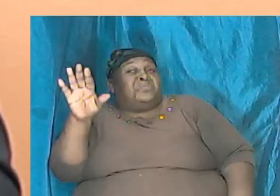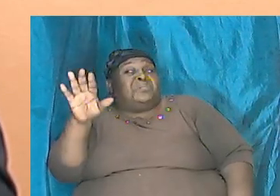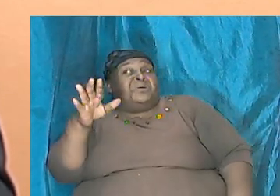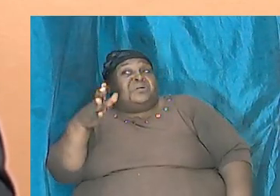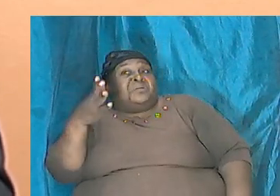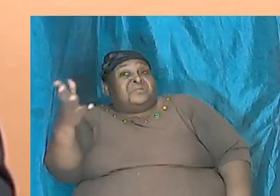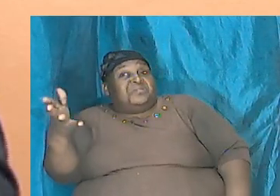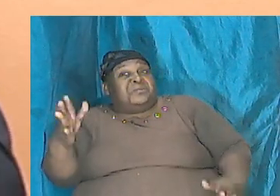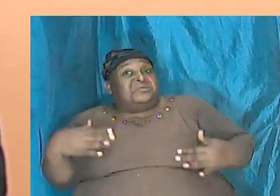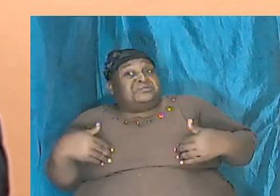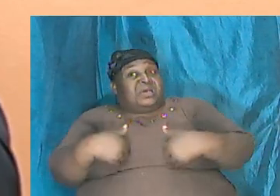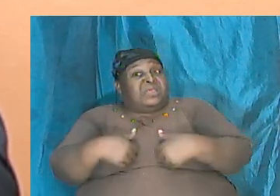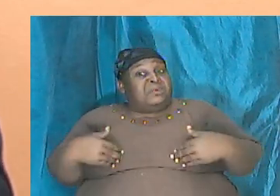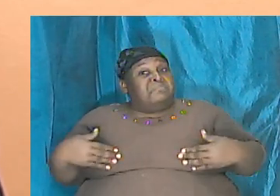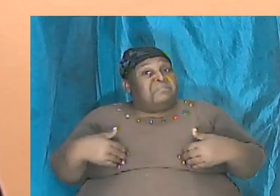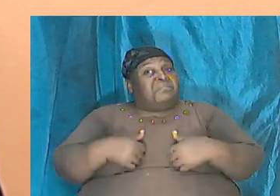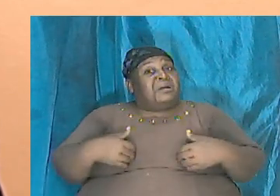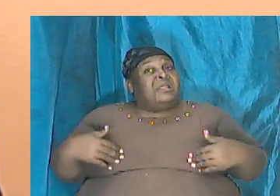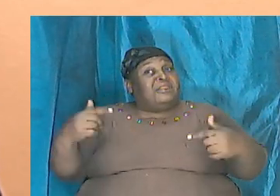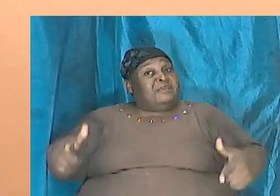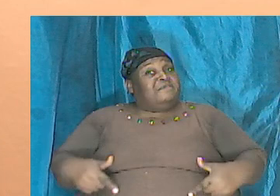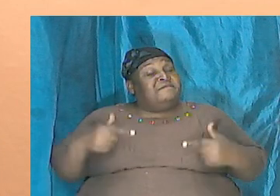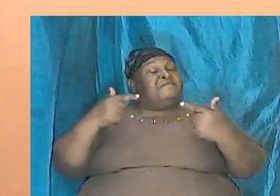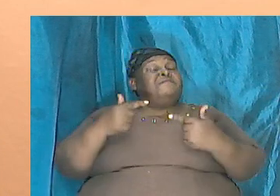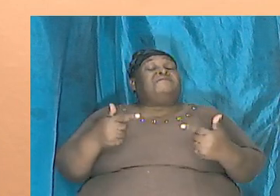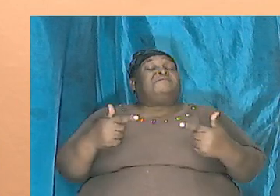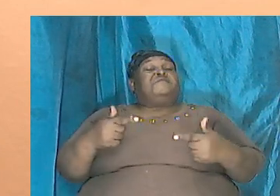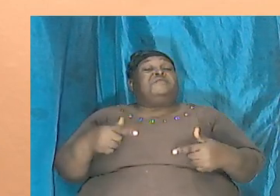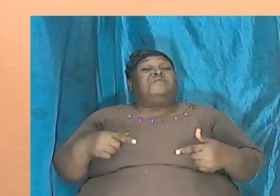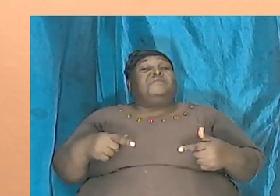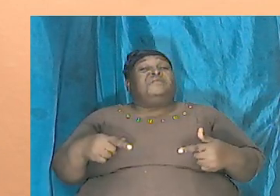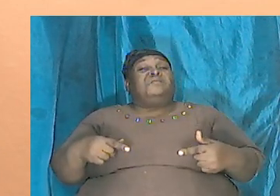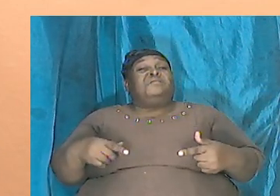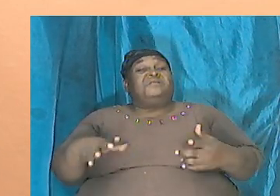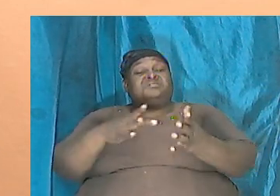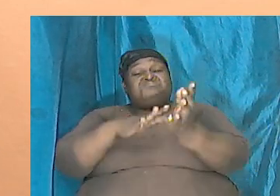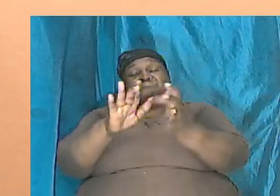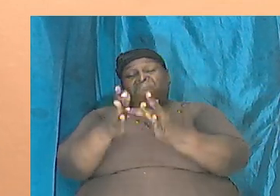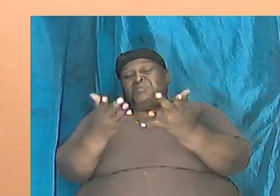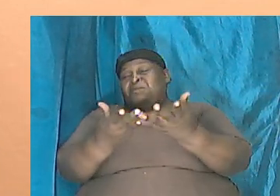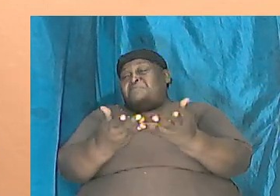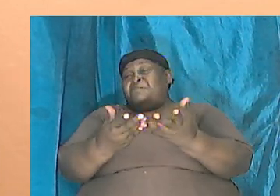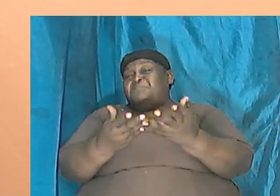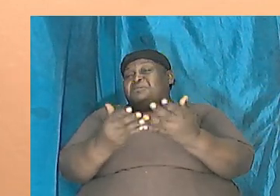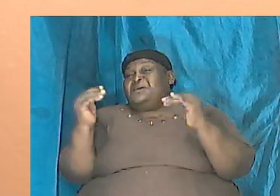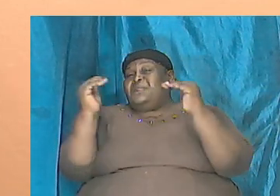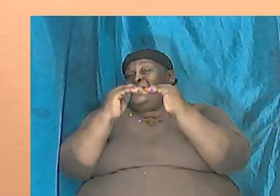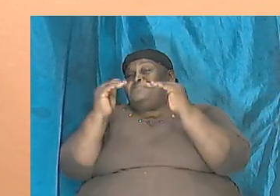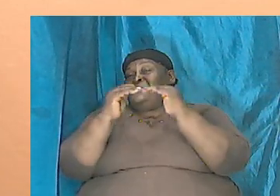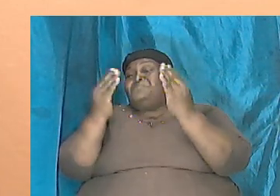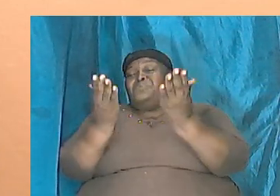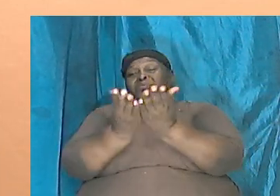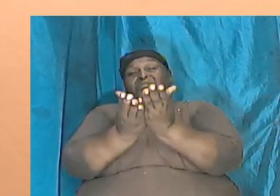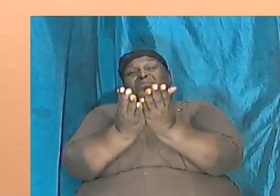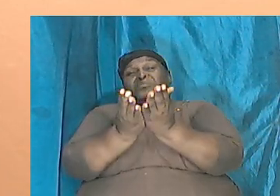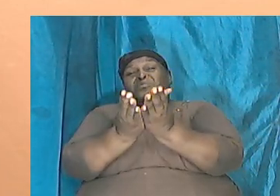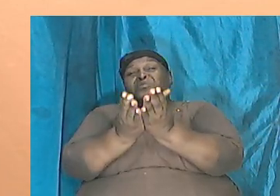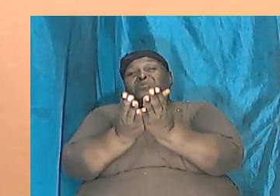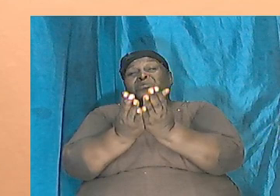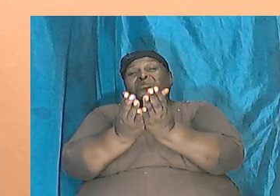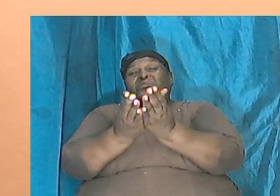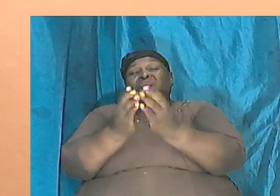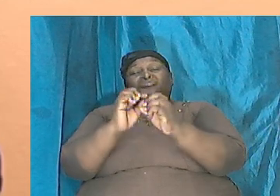creatures exist. So, you see, they say, the Bible is a limited book. It doesn't have everything. It doesn't know